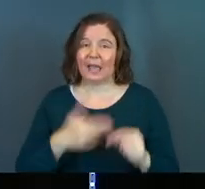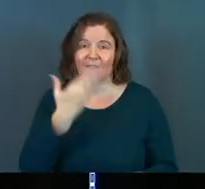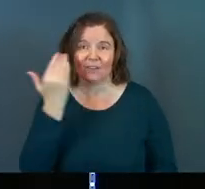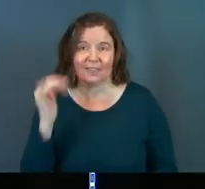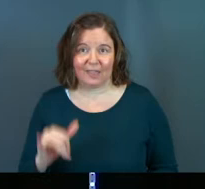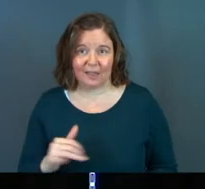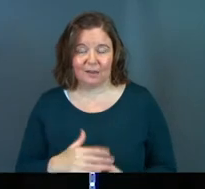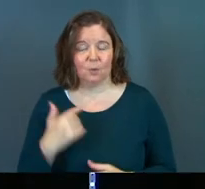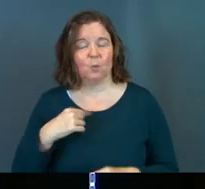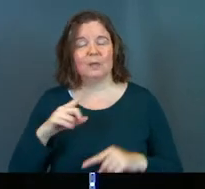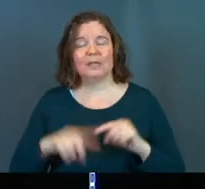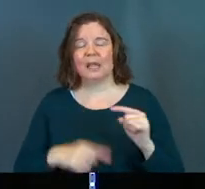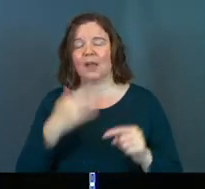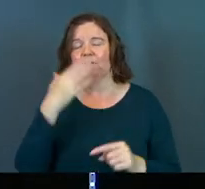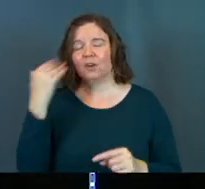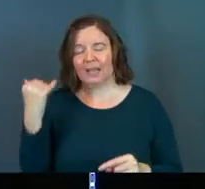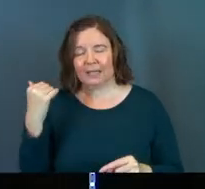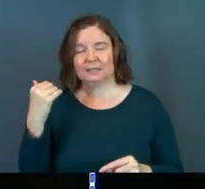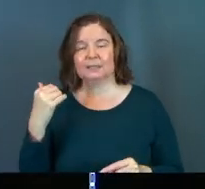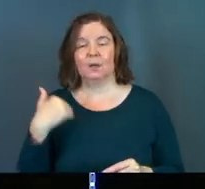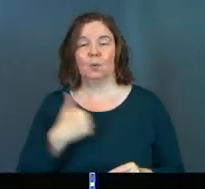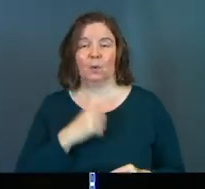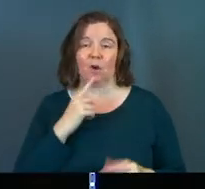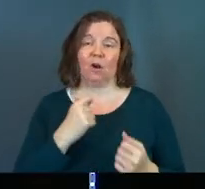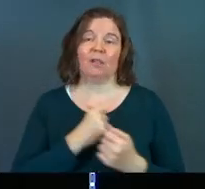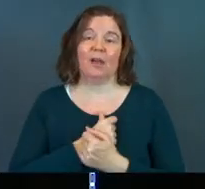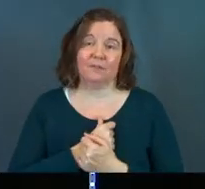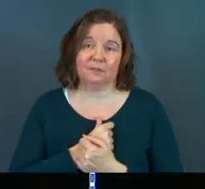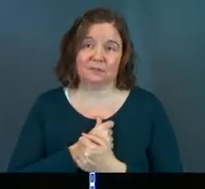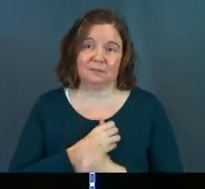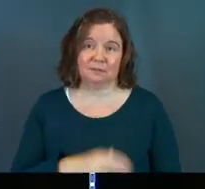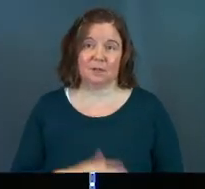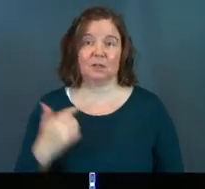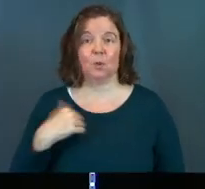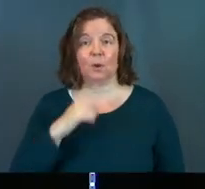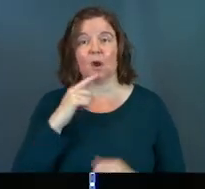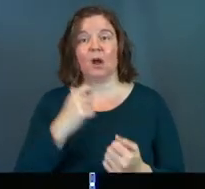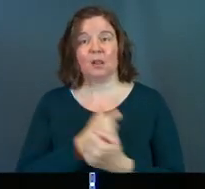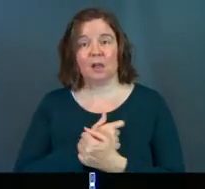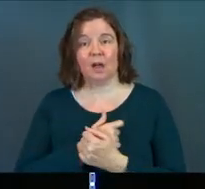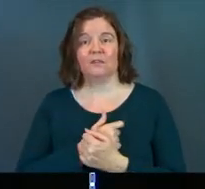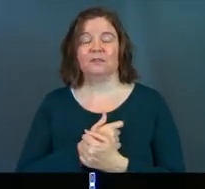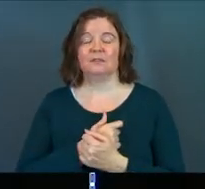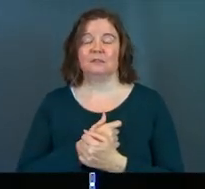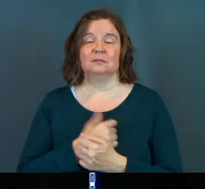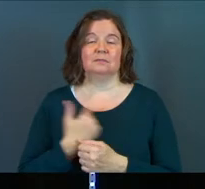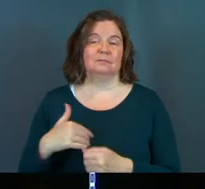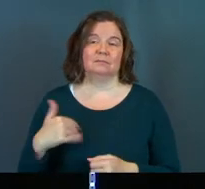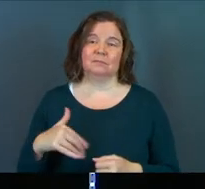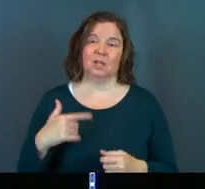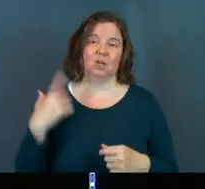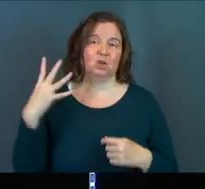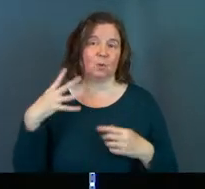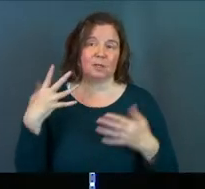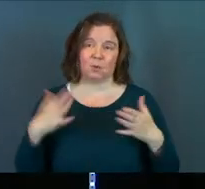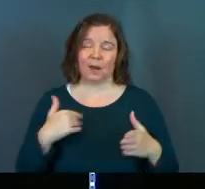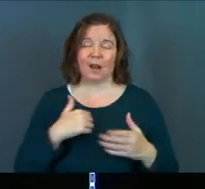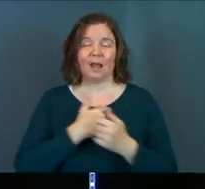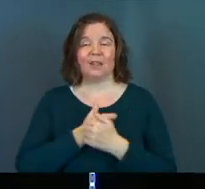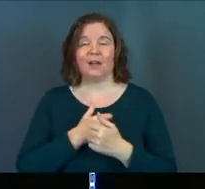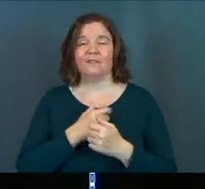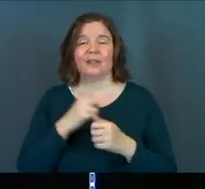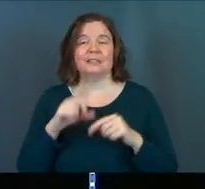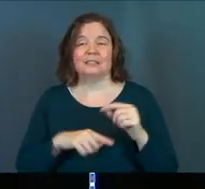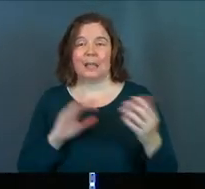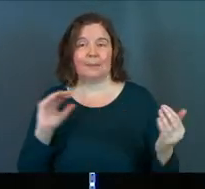forget that. We cannot forget that we are loved. That we are loved in the craziest of ways. A love that just